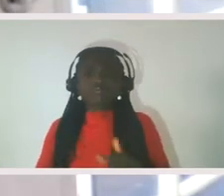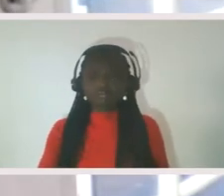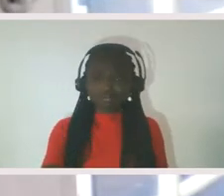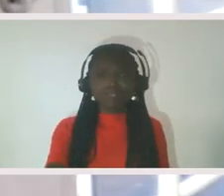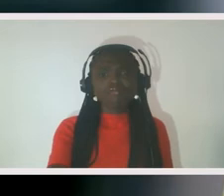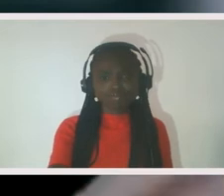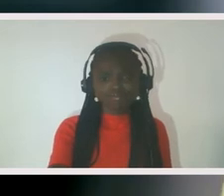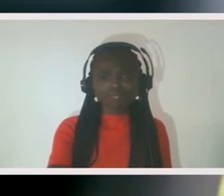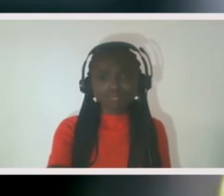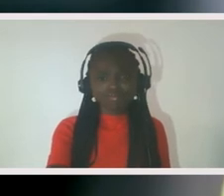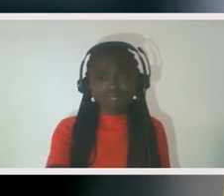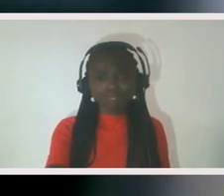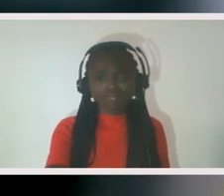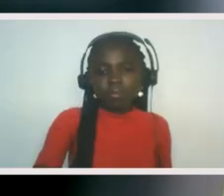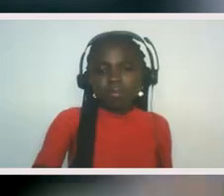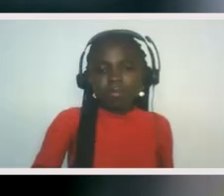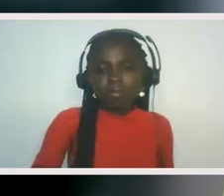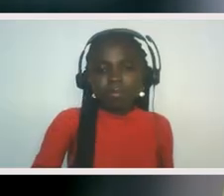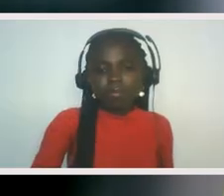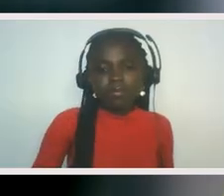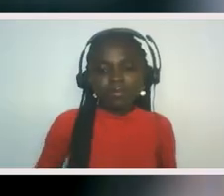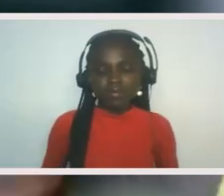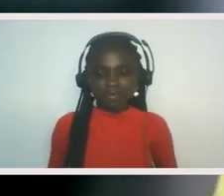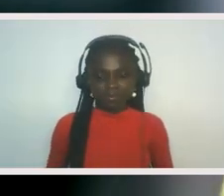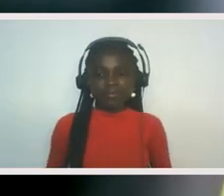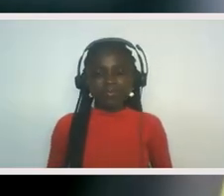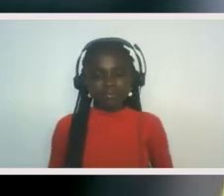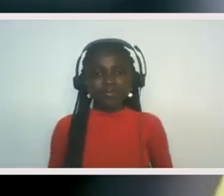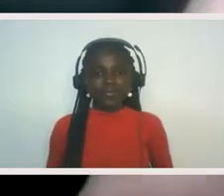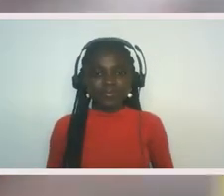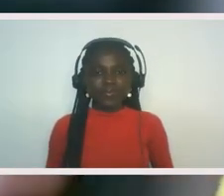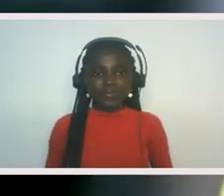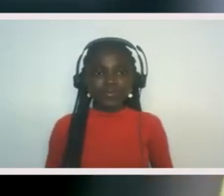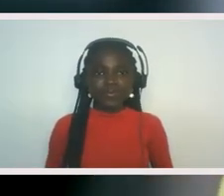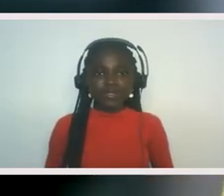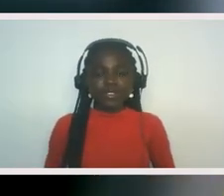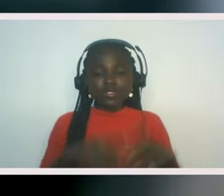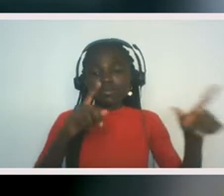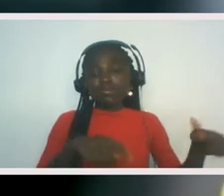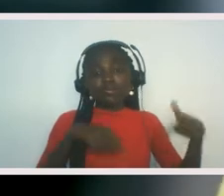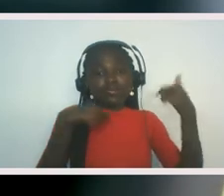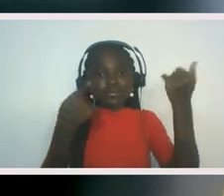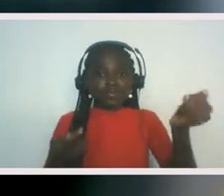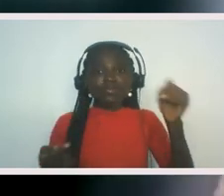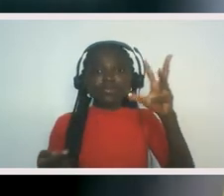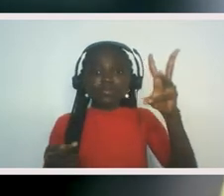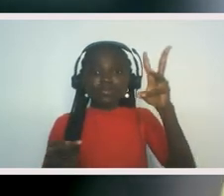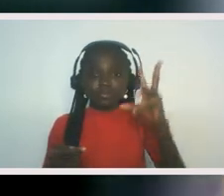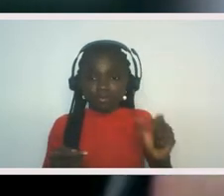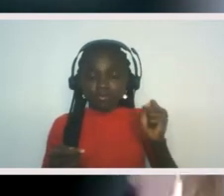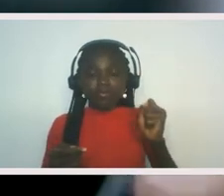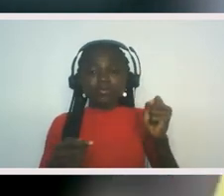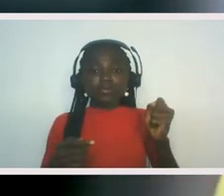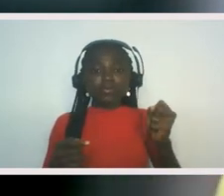we wanted to remind persons about that. And we did 60 reasons for an apology and reparations and so on. But